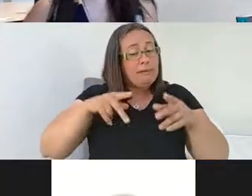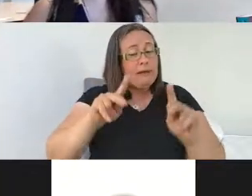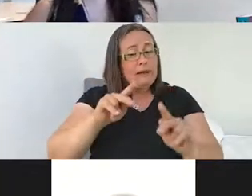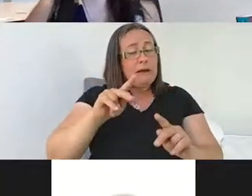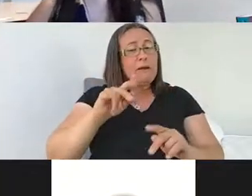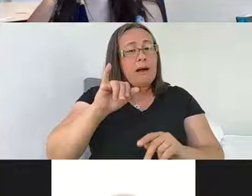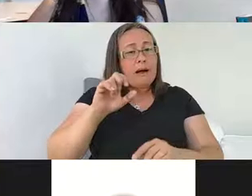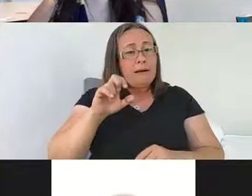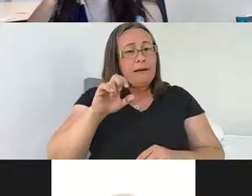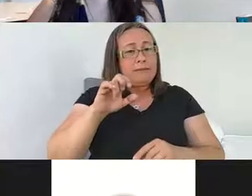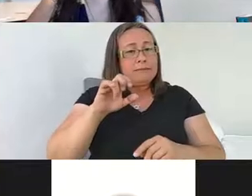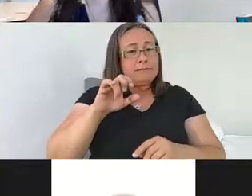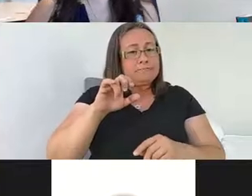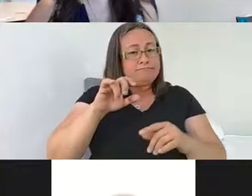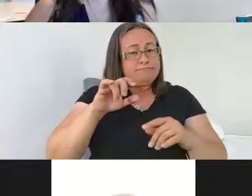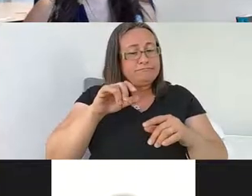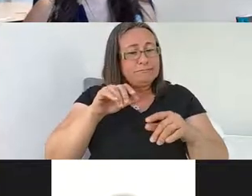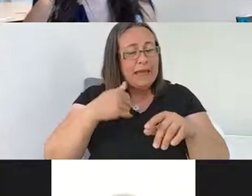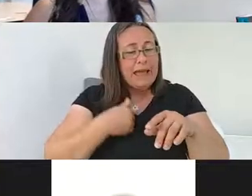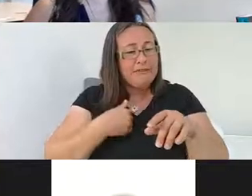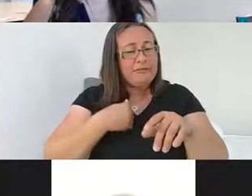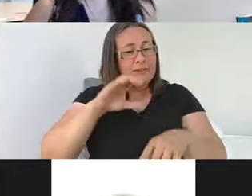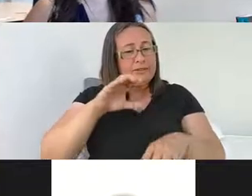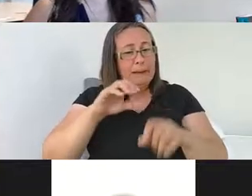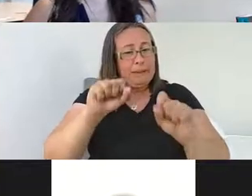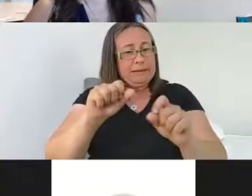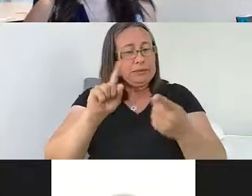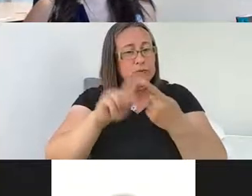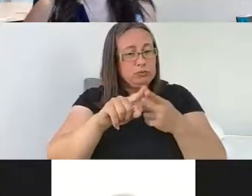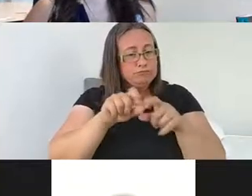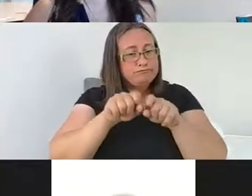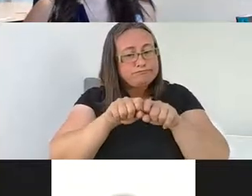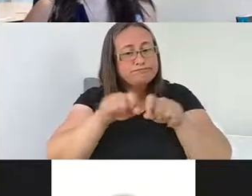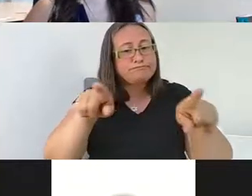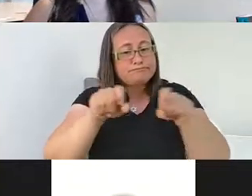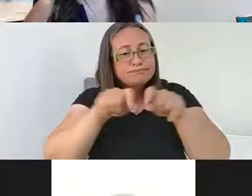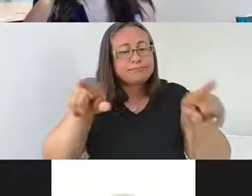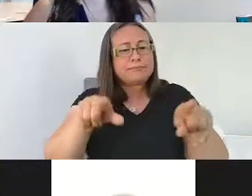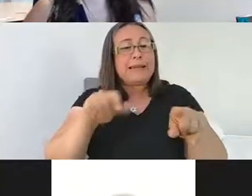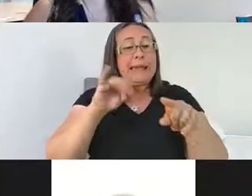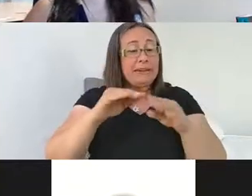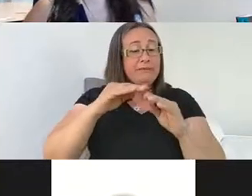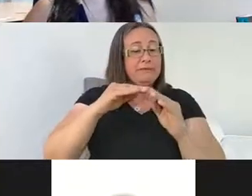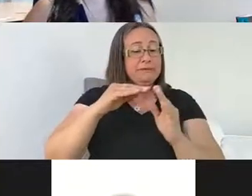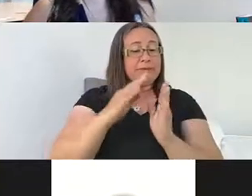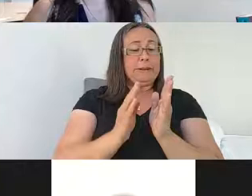And so changes in permeability to different ions happen when there's opening or closing of channels.